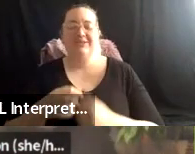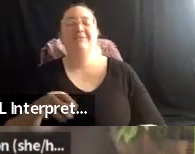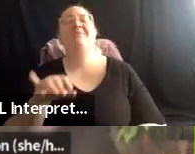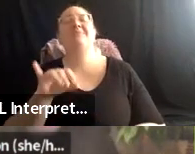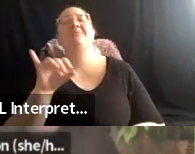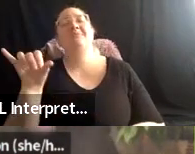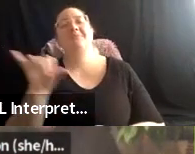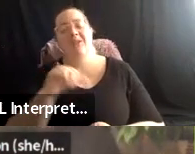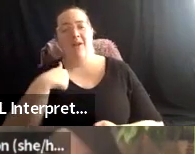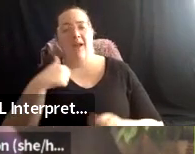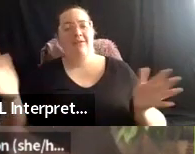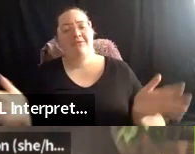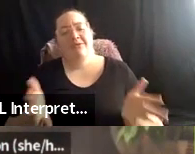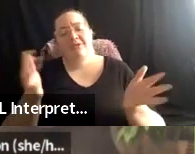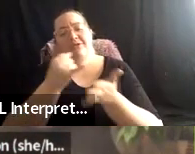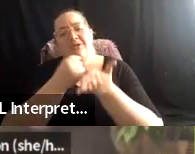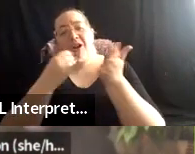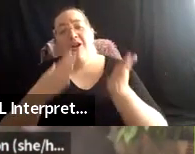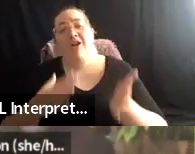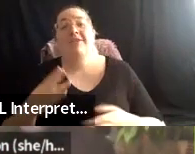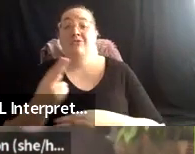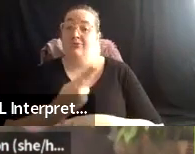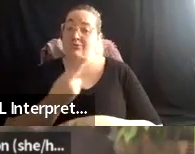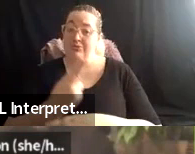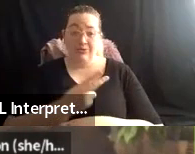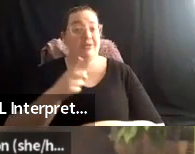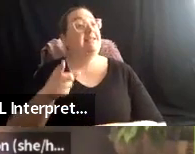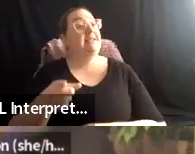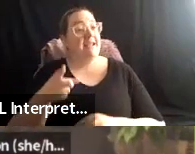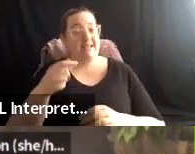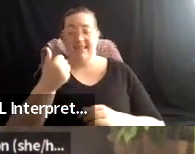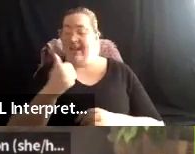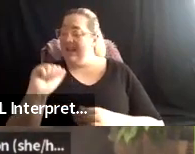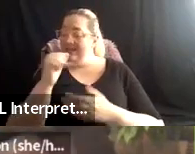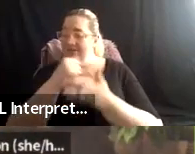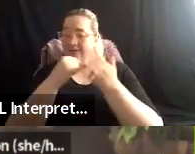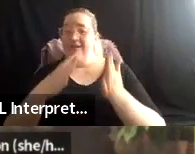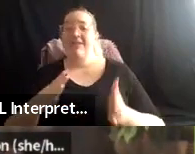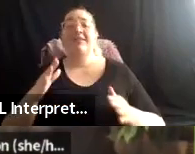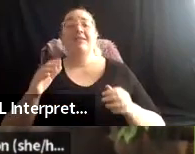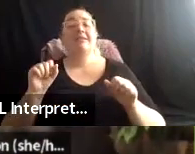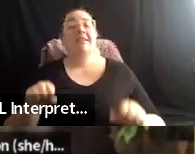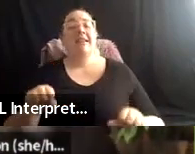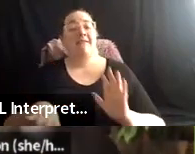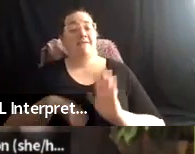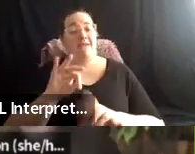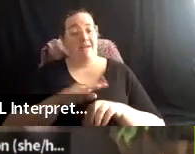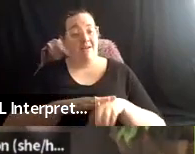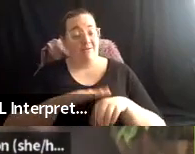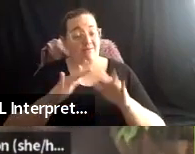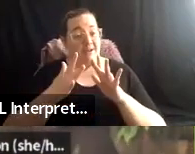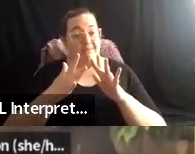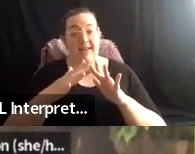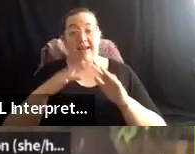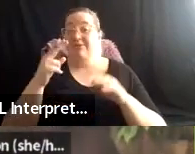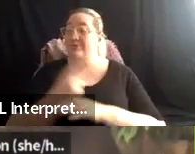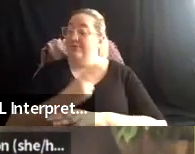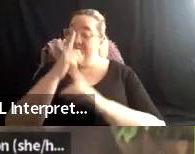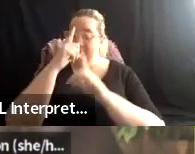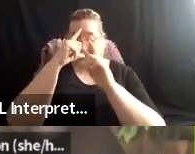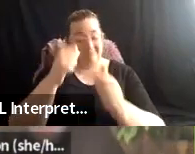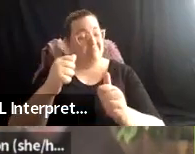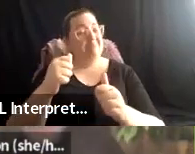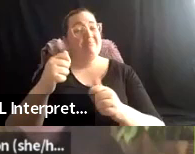artists to utilize this, any artists can find this on our website, uh, use it, just swap out your name or your company where